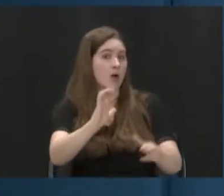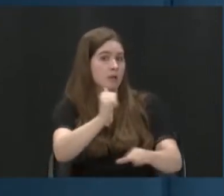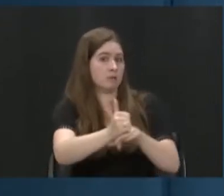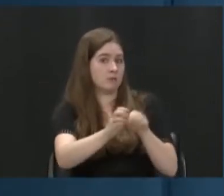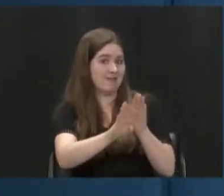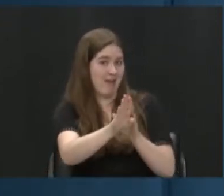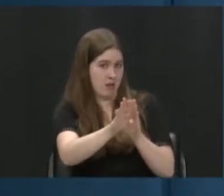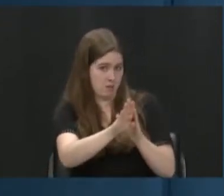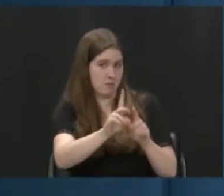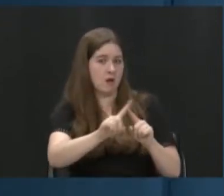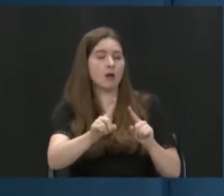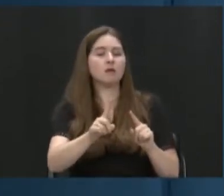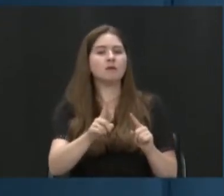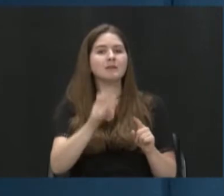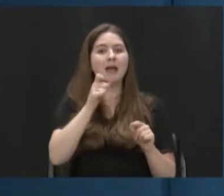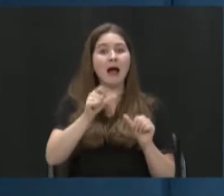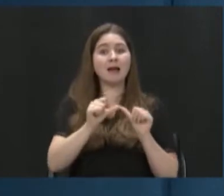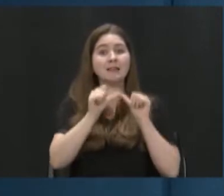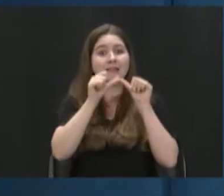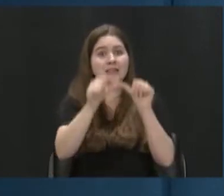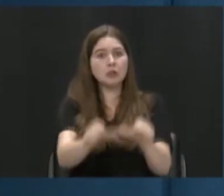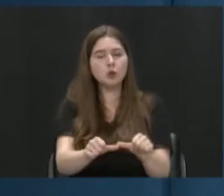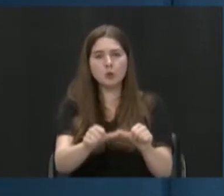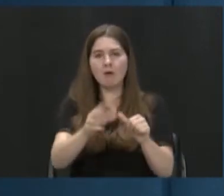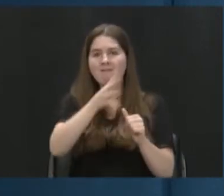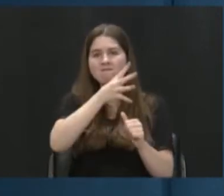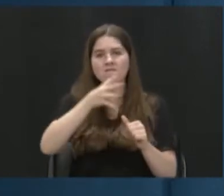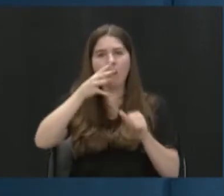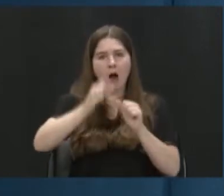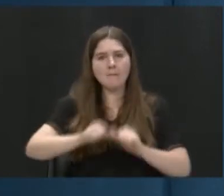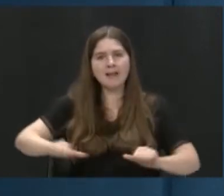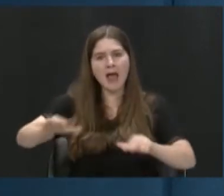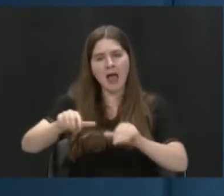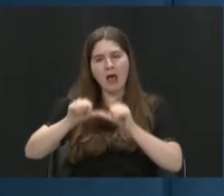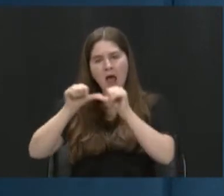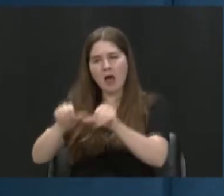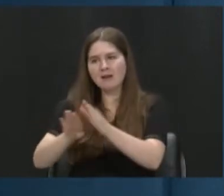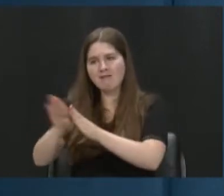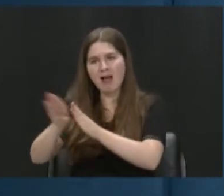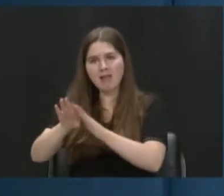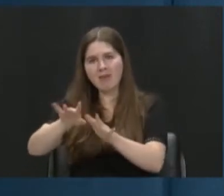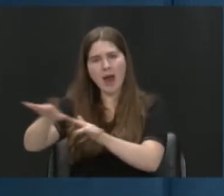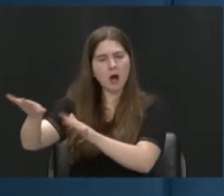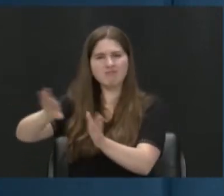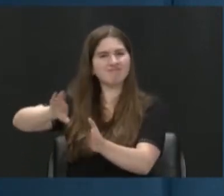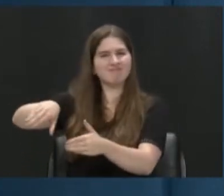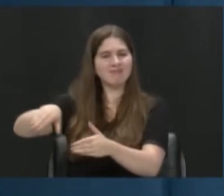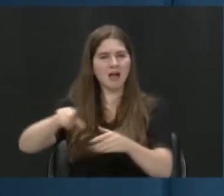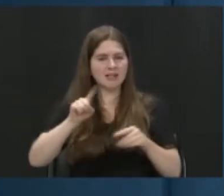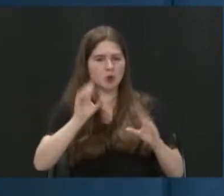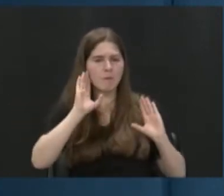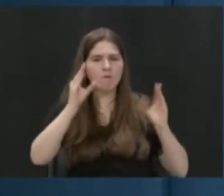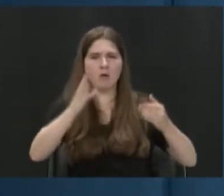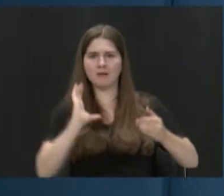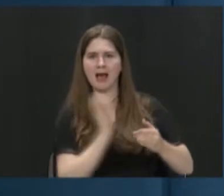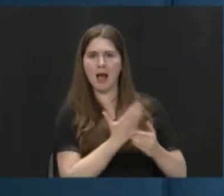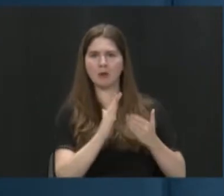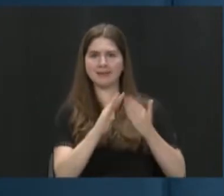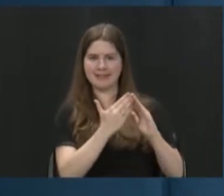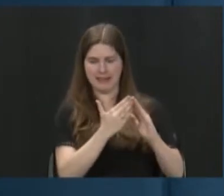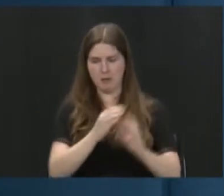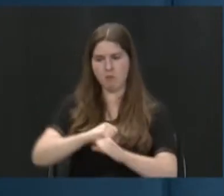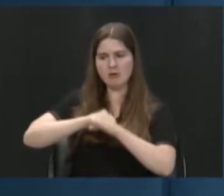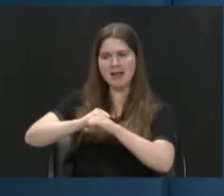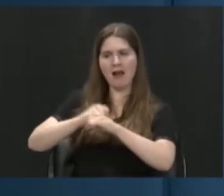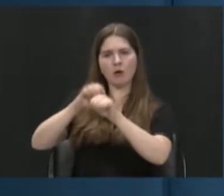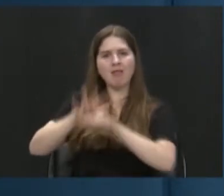Right. We develop on our farmland and our open space. And so we need to protect and preserve our open space and